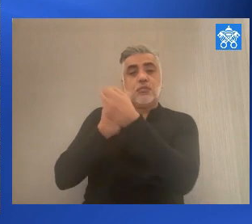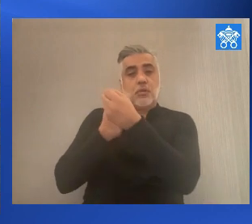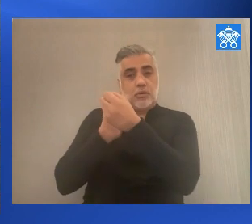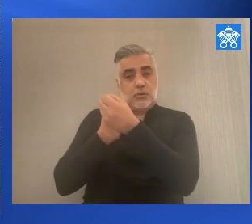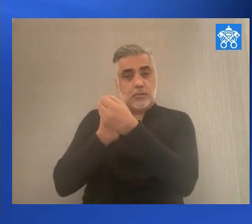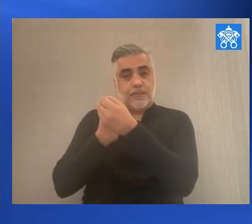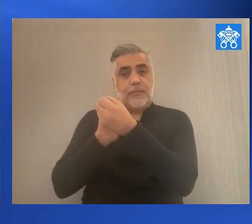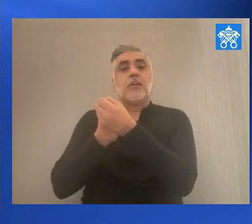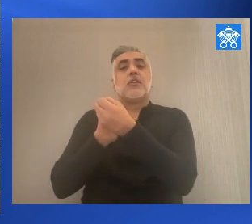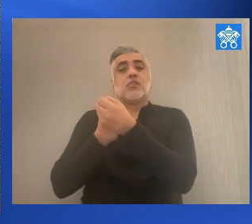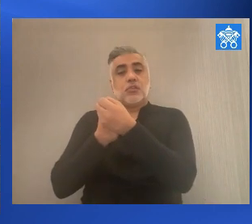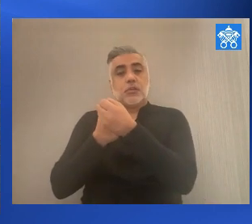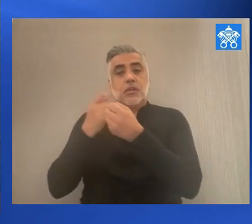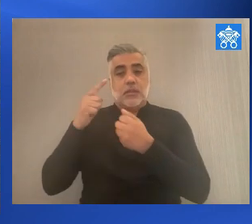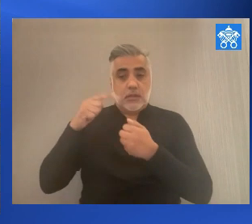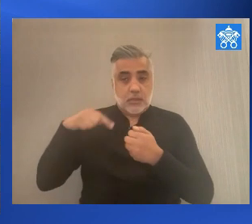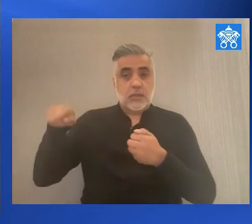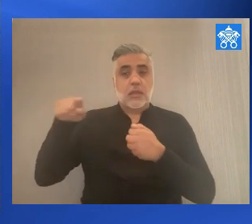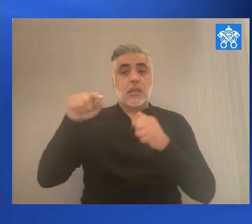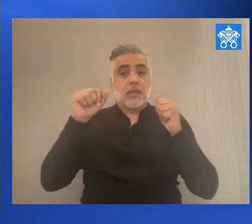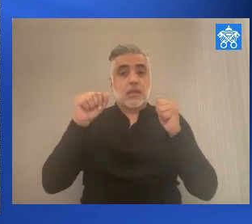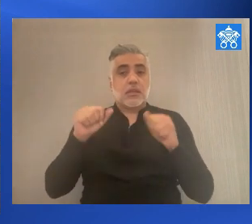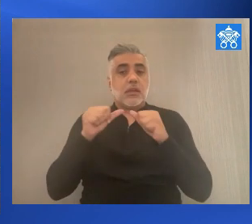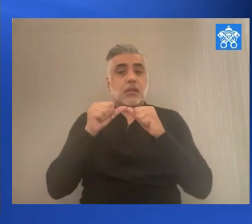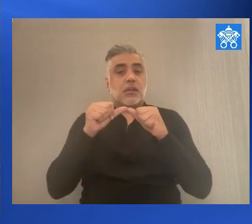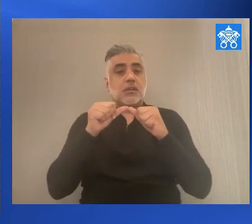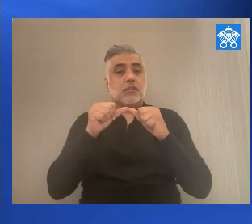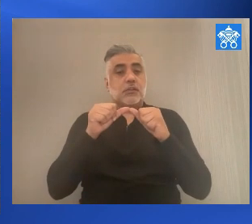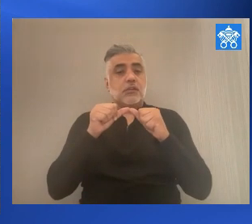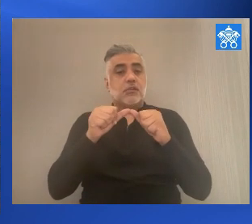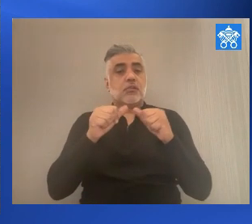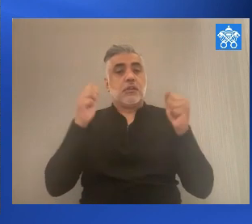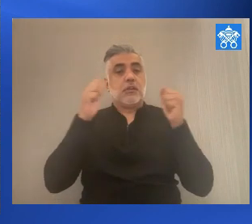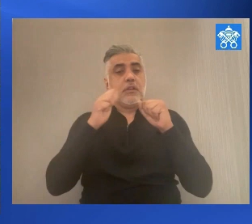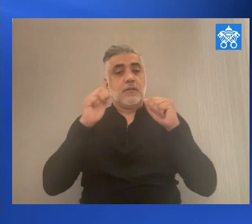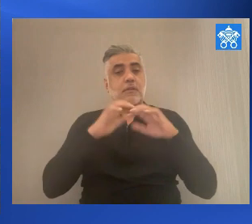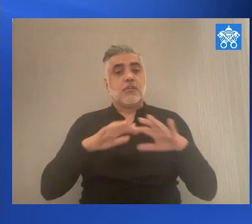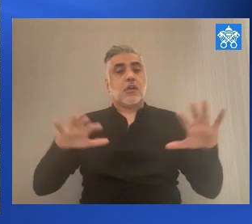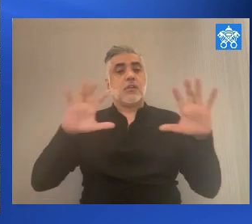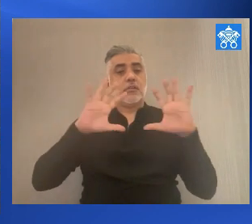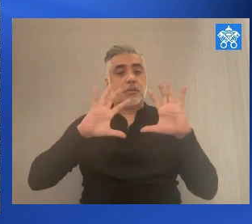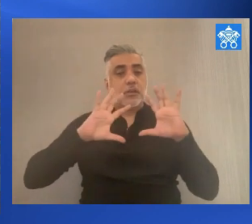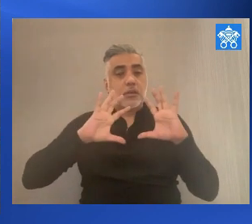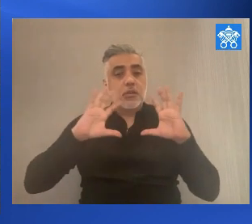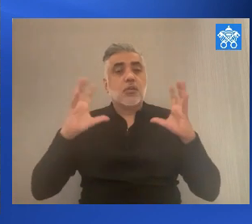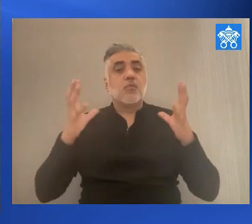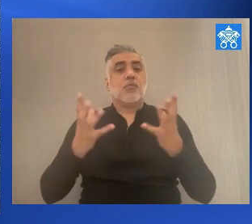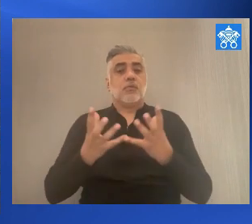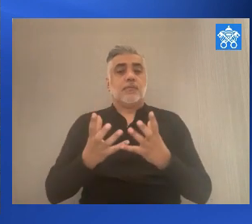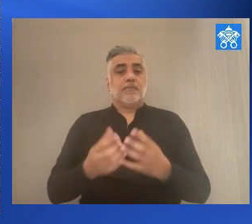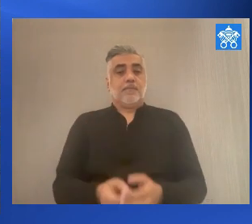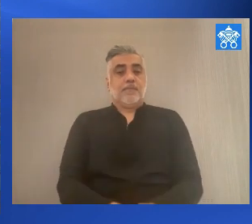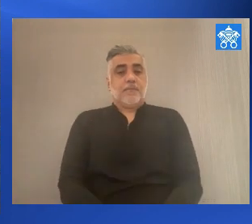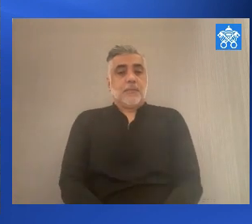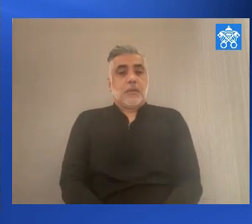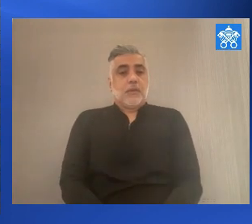so that they can continue to evangelize the world and the entire world.